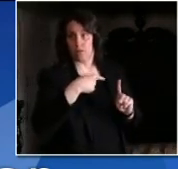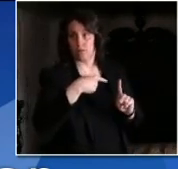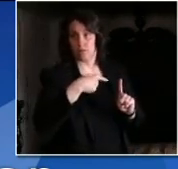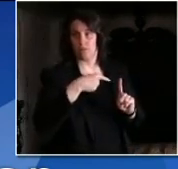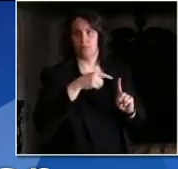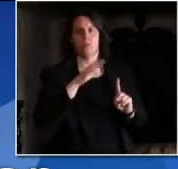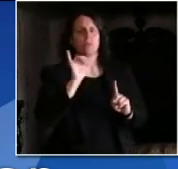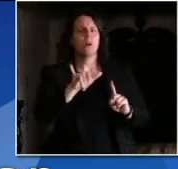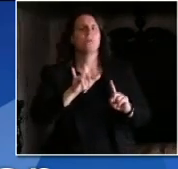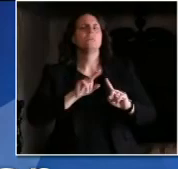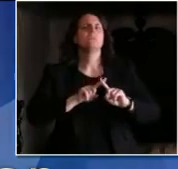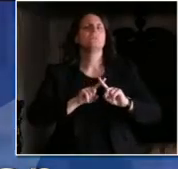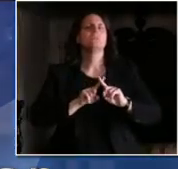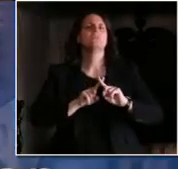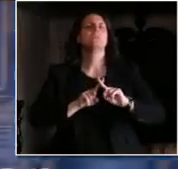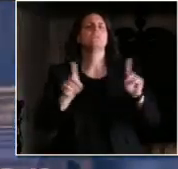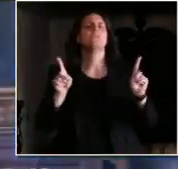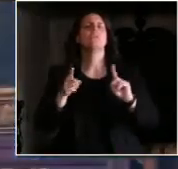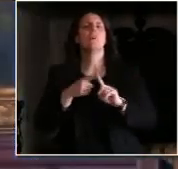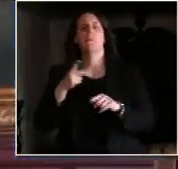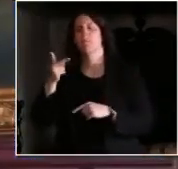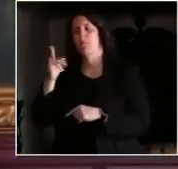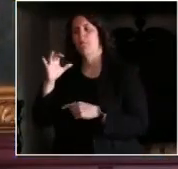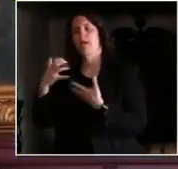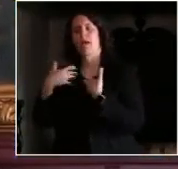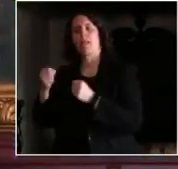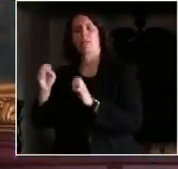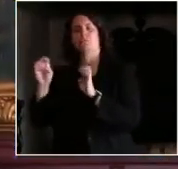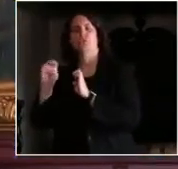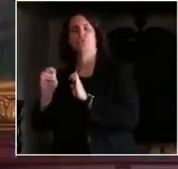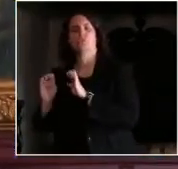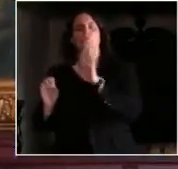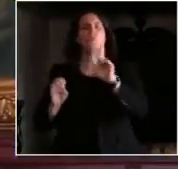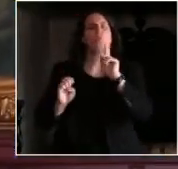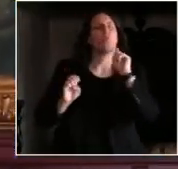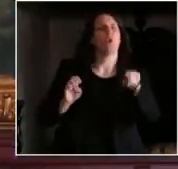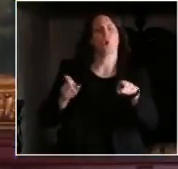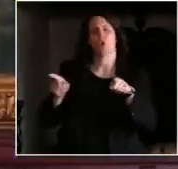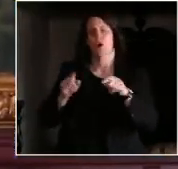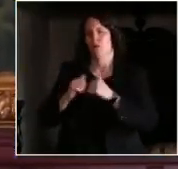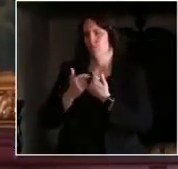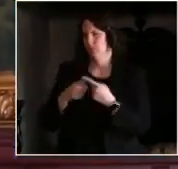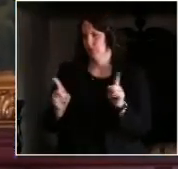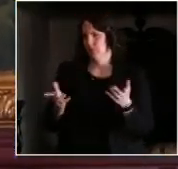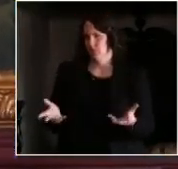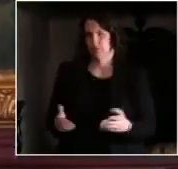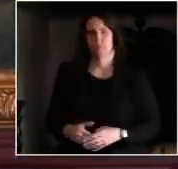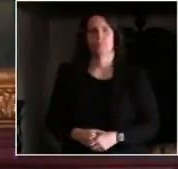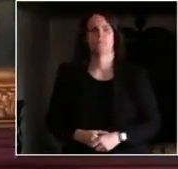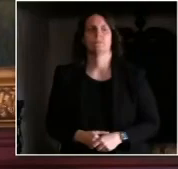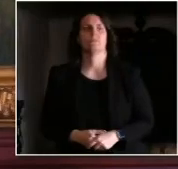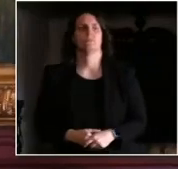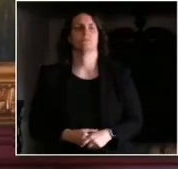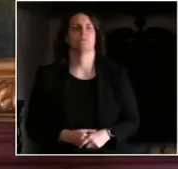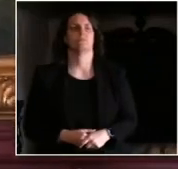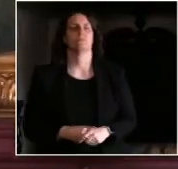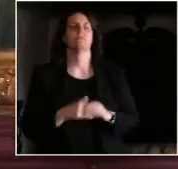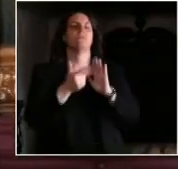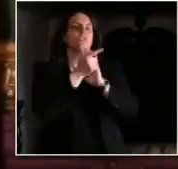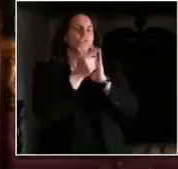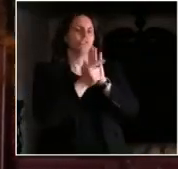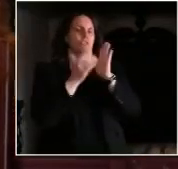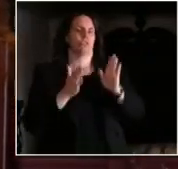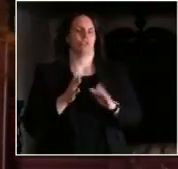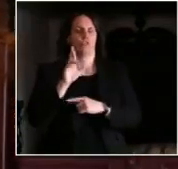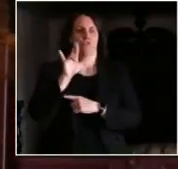Sure. This is Ryan Nelson, and I'd be happy to answer that. I don't have concerns about the legality. know some people have been,